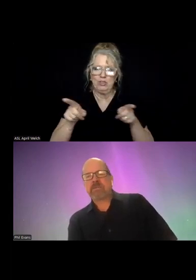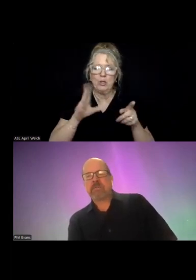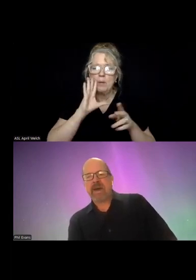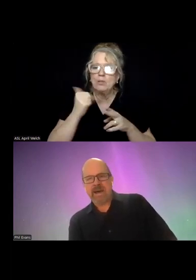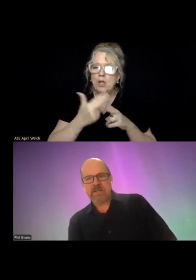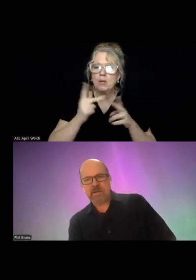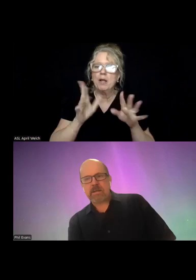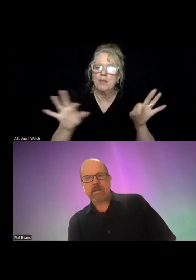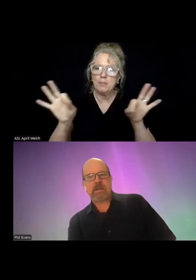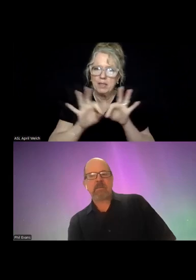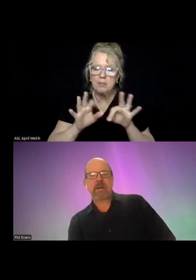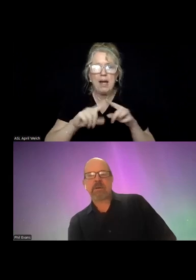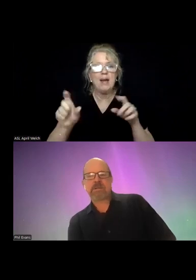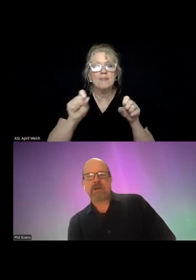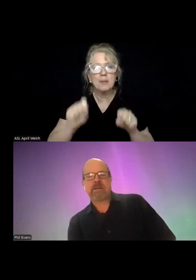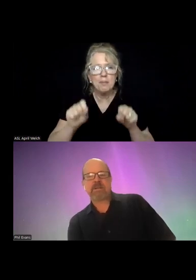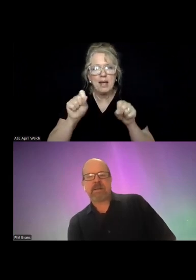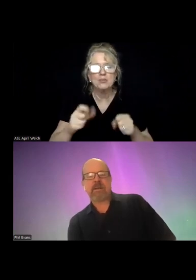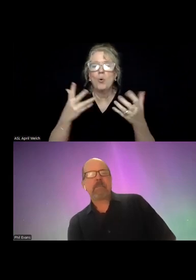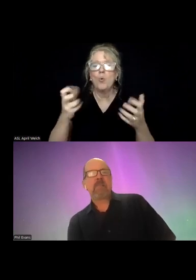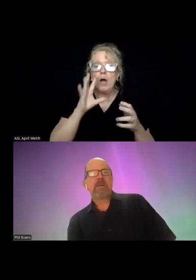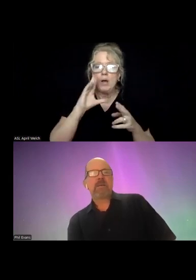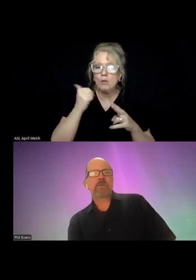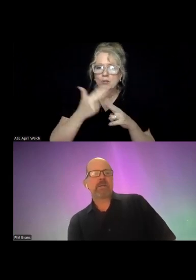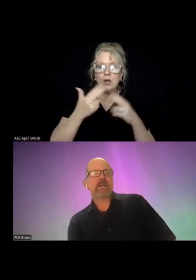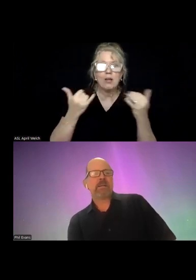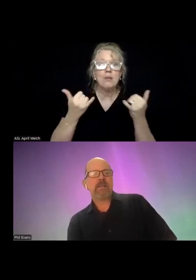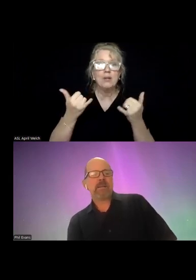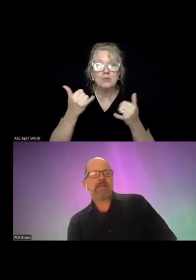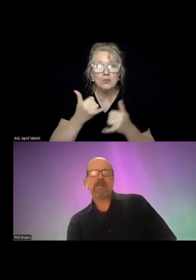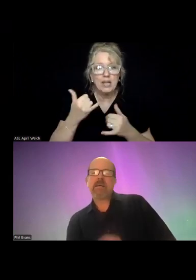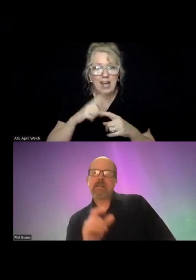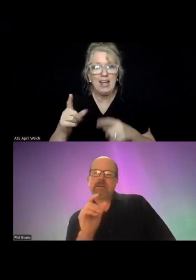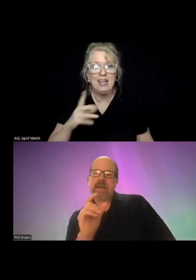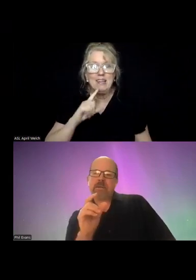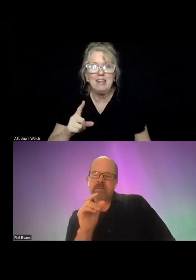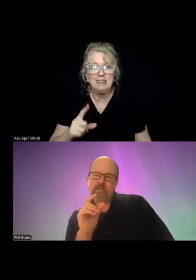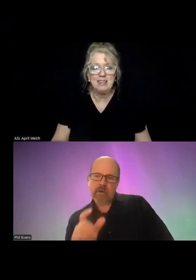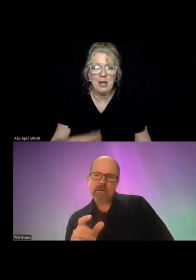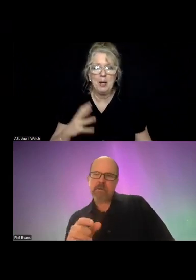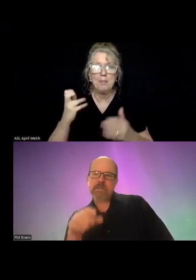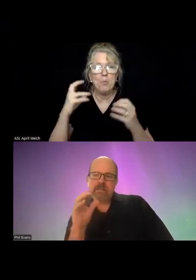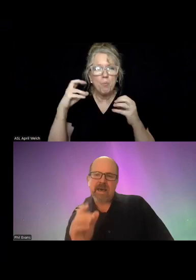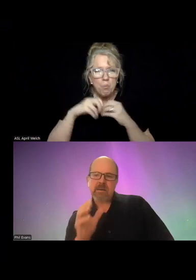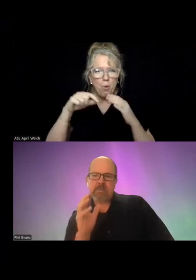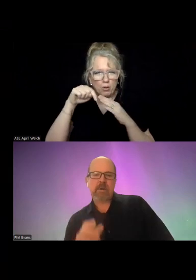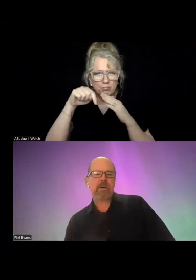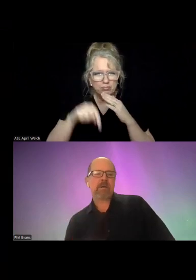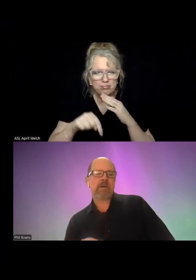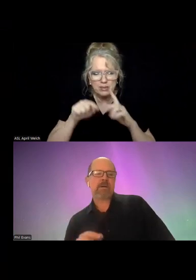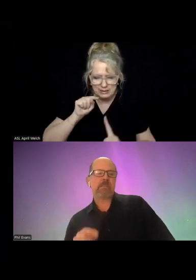about the importance of capacity, and what I want to talk about today is drilling down even farther to